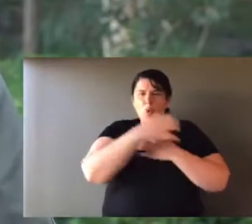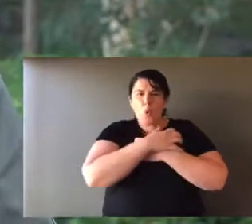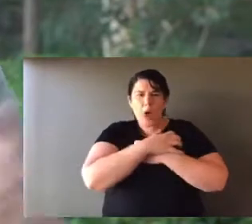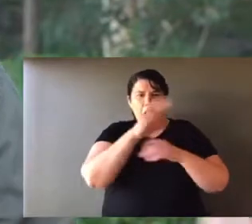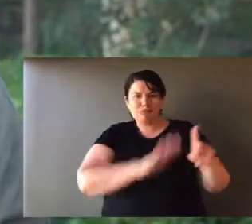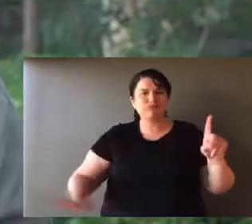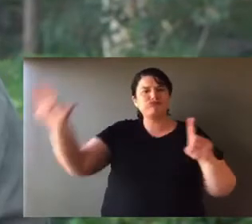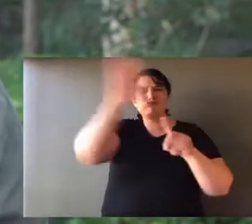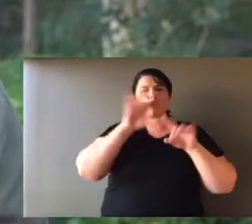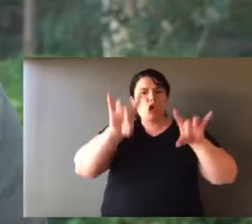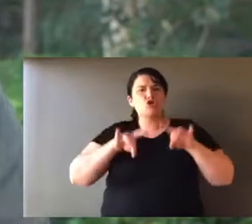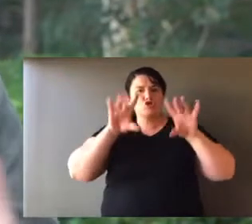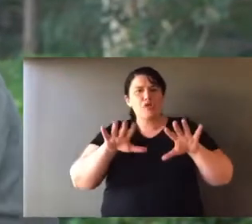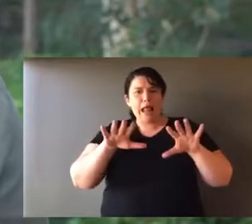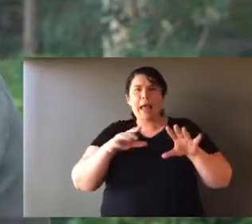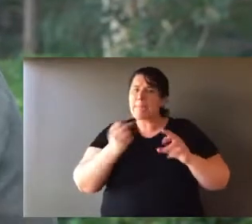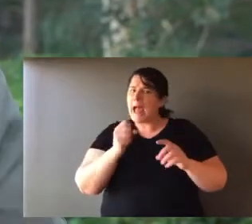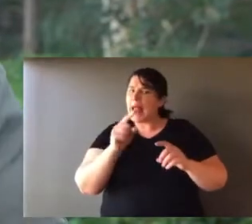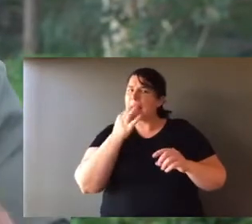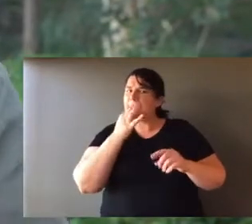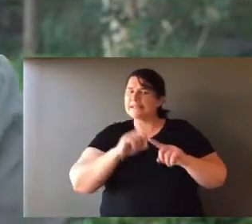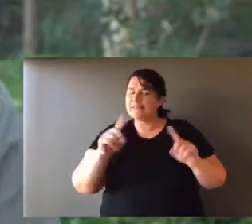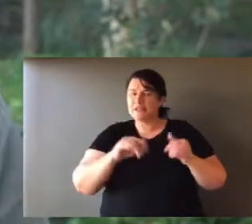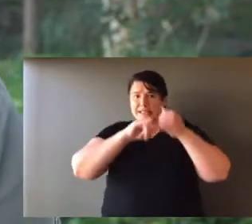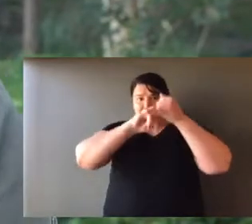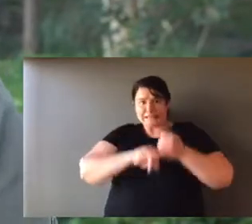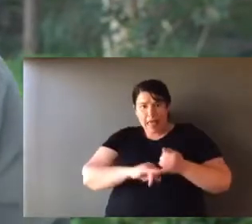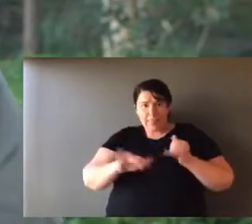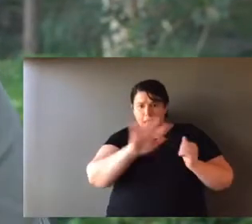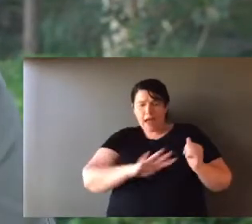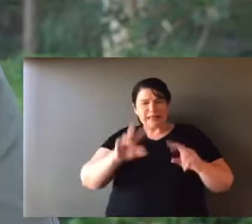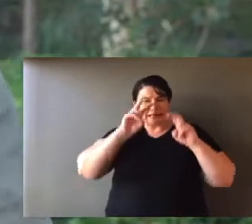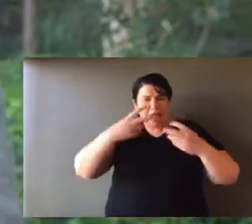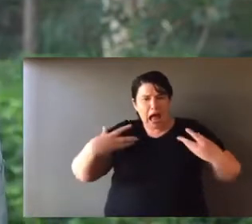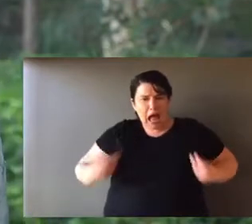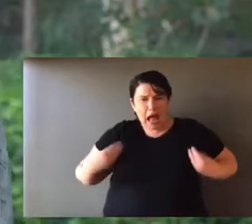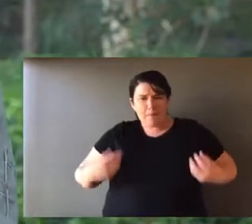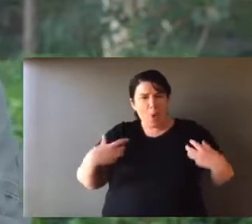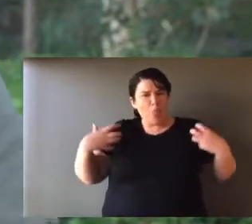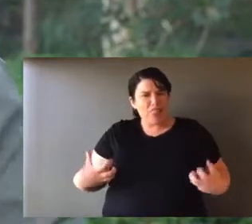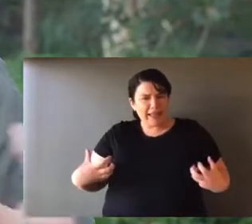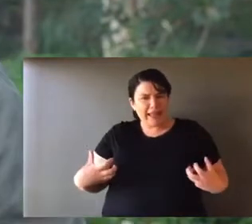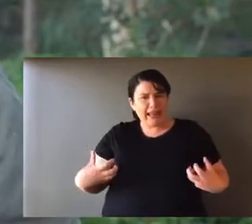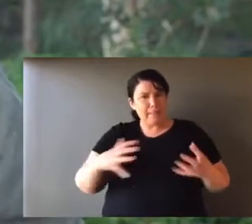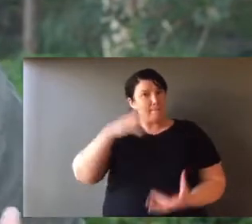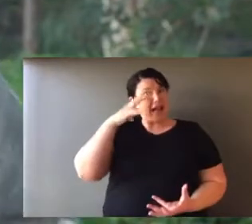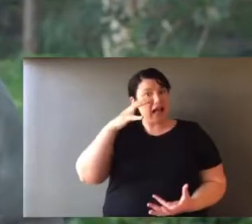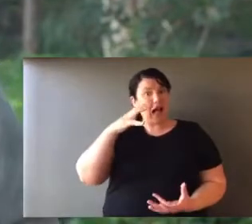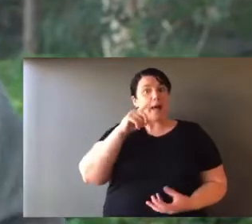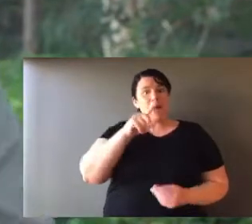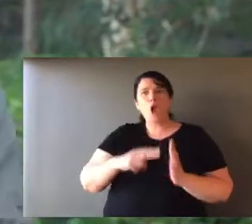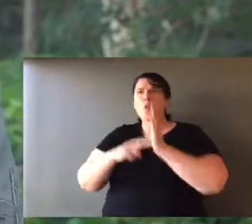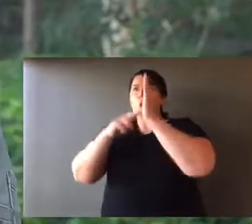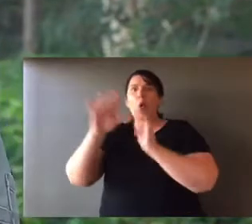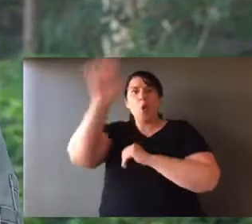there's only one species of koala throughout Australia, although there are differences between the southern koala, which is bigger, longer